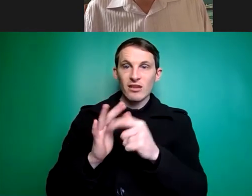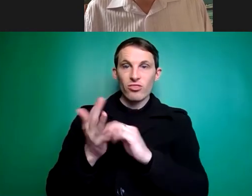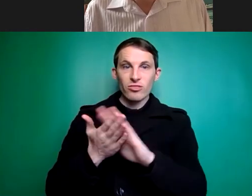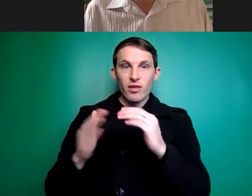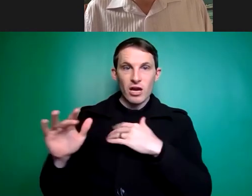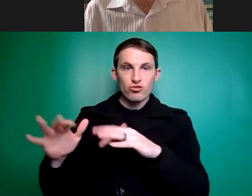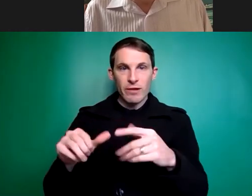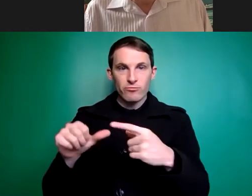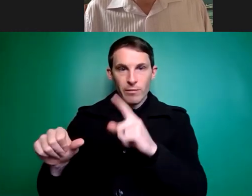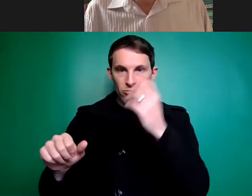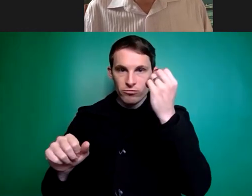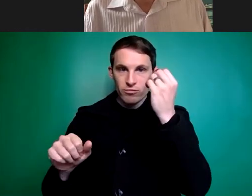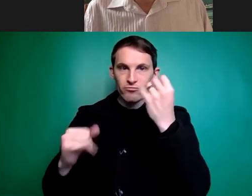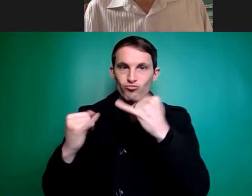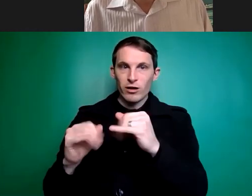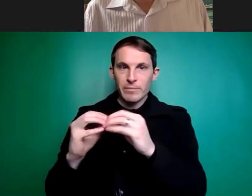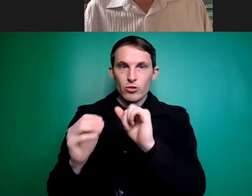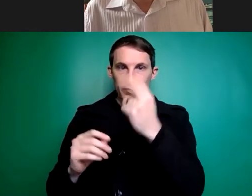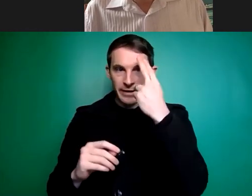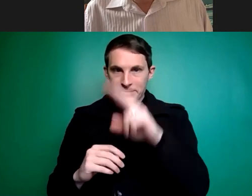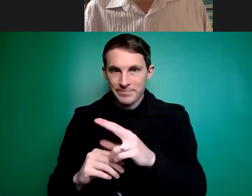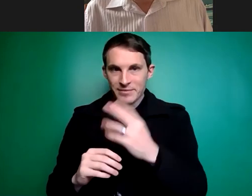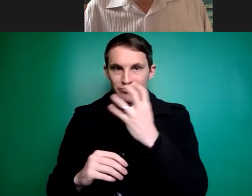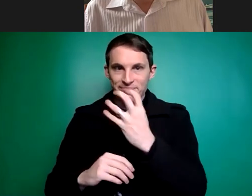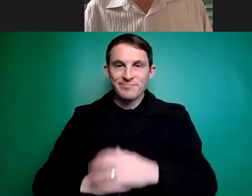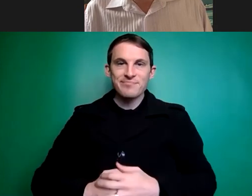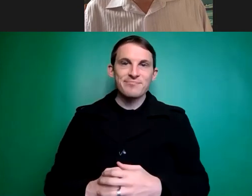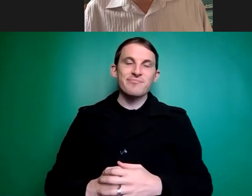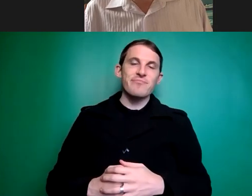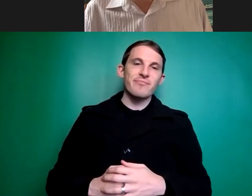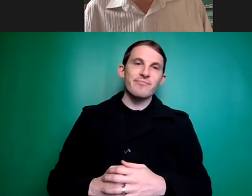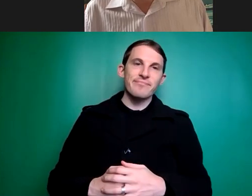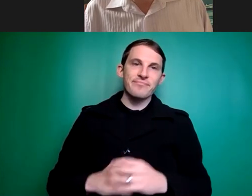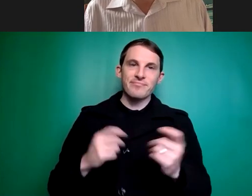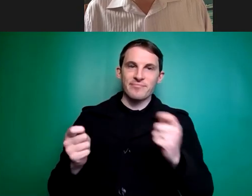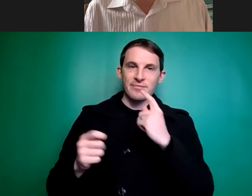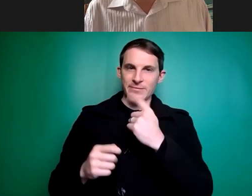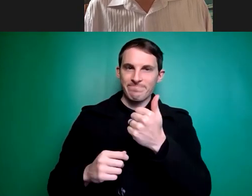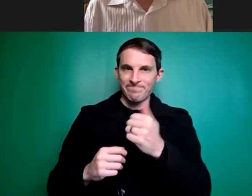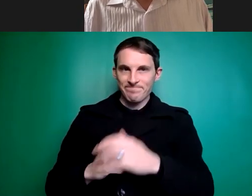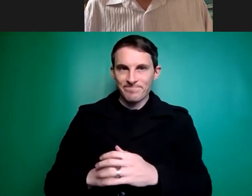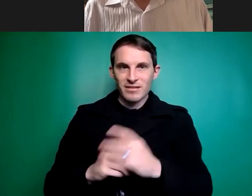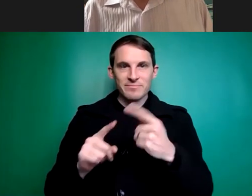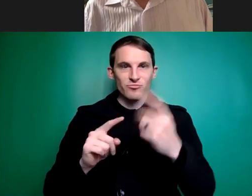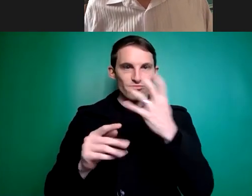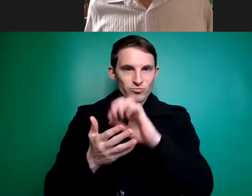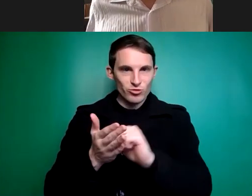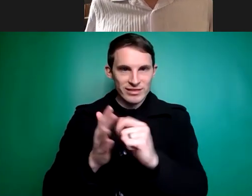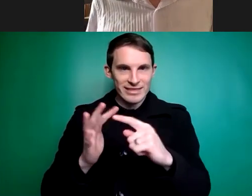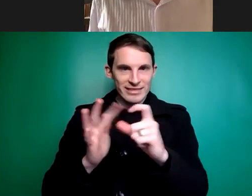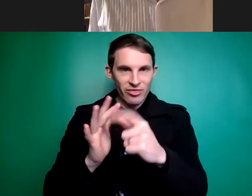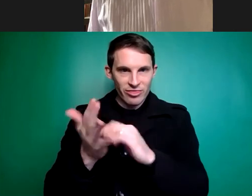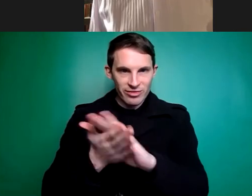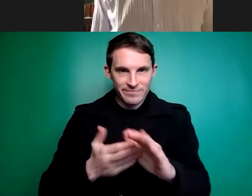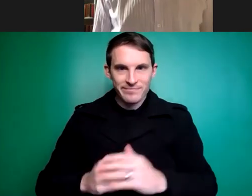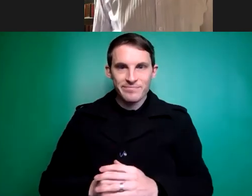typing so it's edith edith chen not edith chen all right thanks sandra and sorry sorry edith um can i just